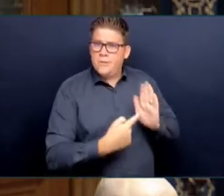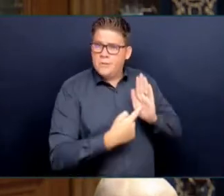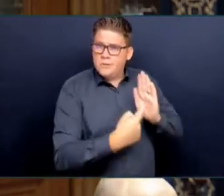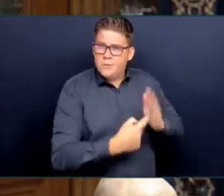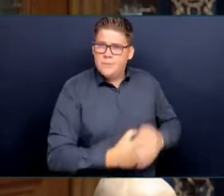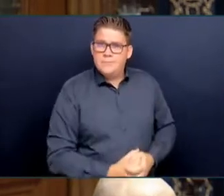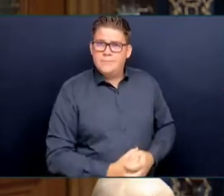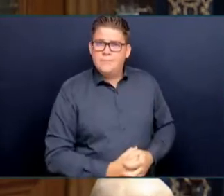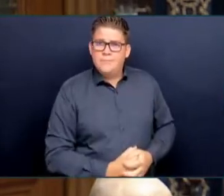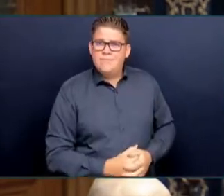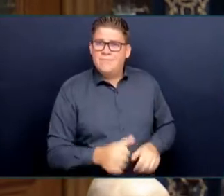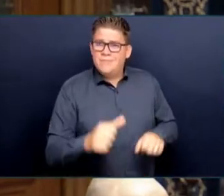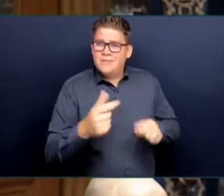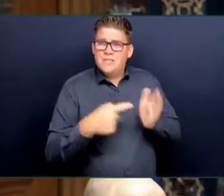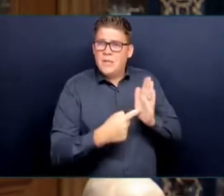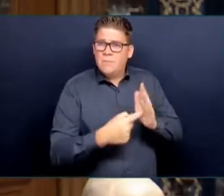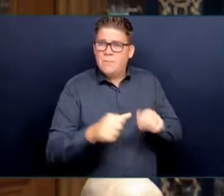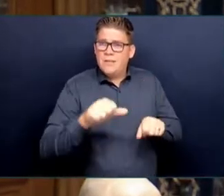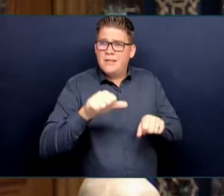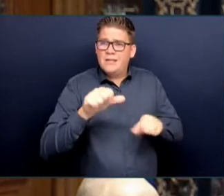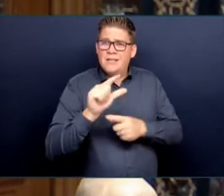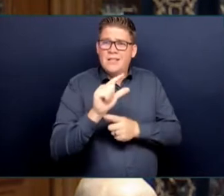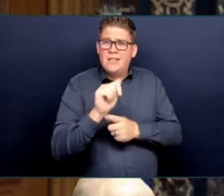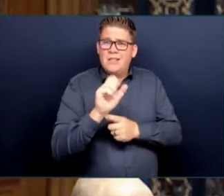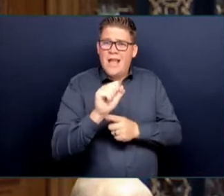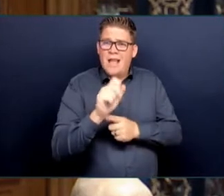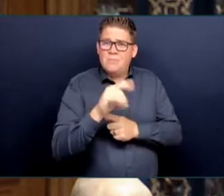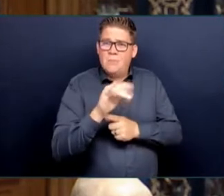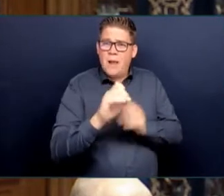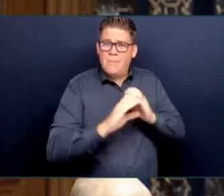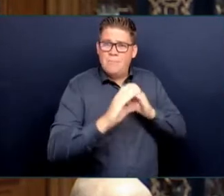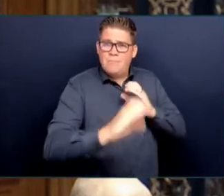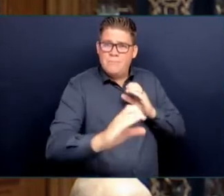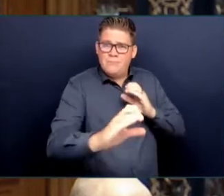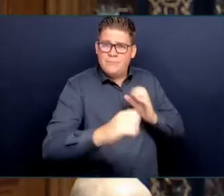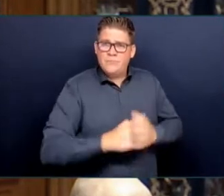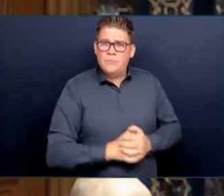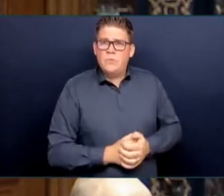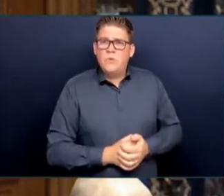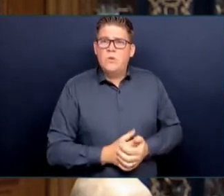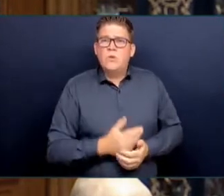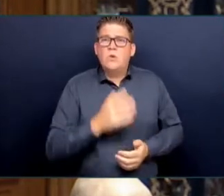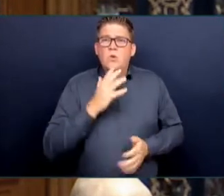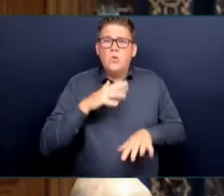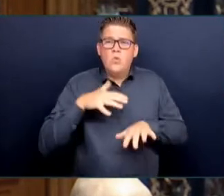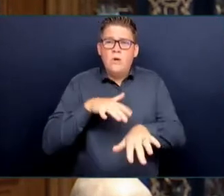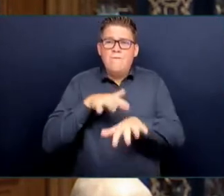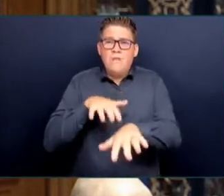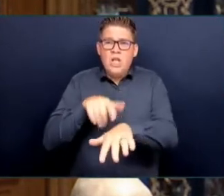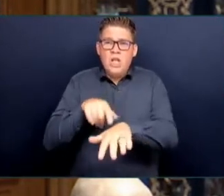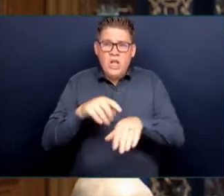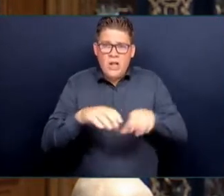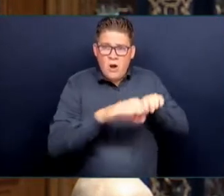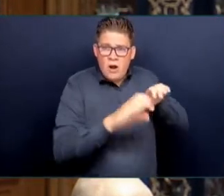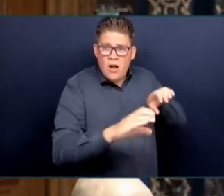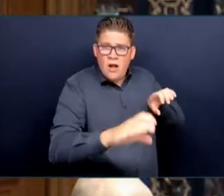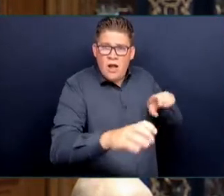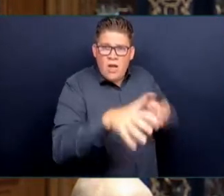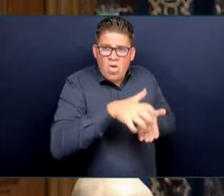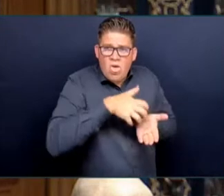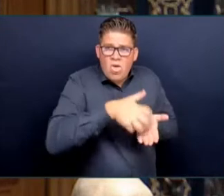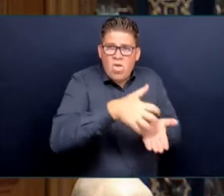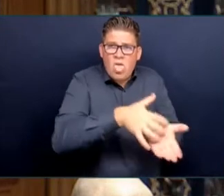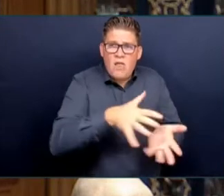Primary forests are being cut for pellets to be burned. Old growth continues to be logged. Work is underway for